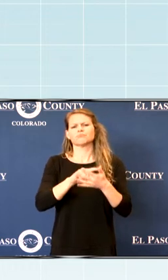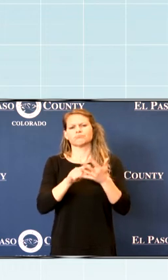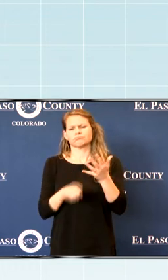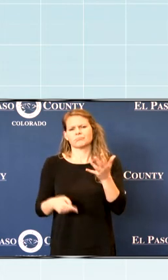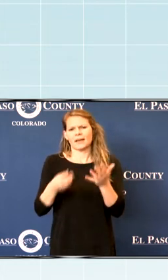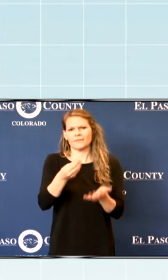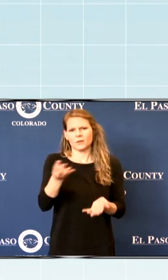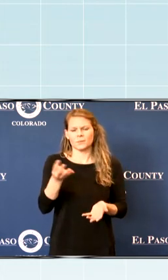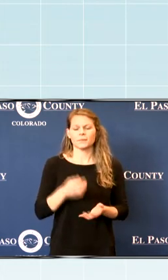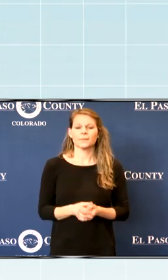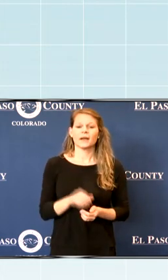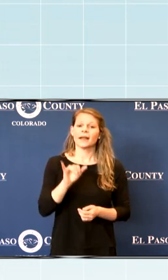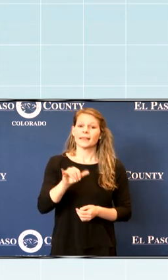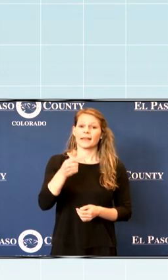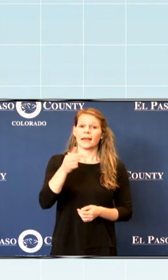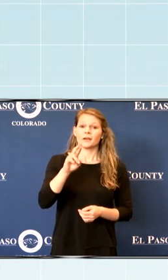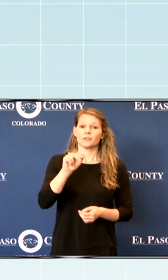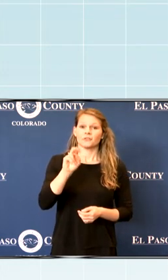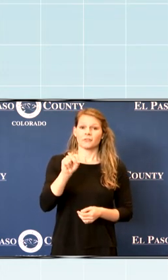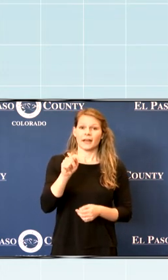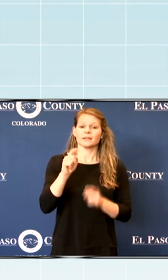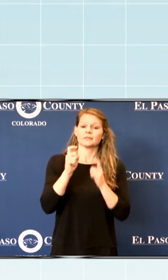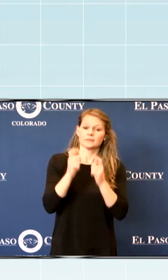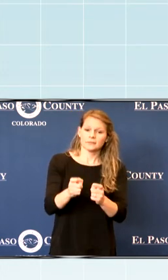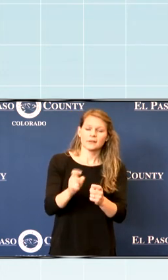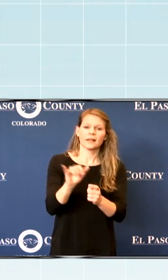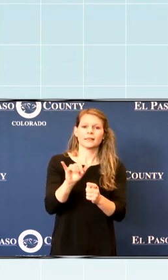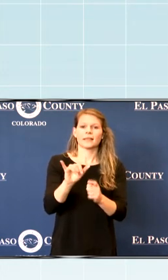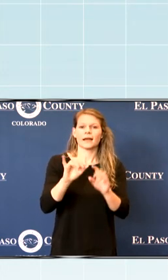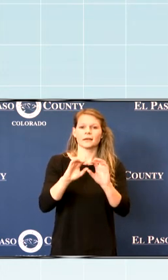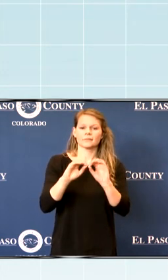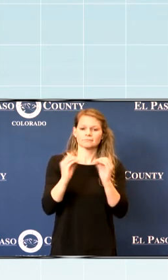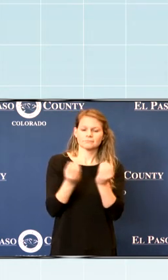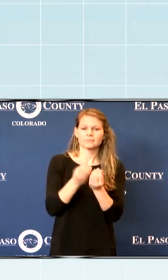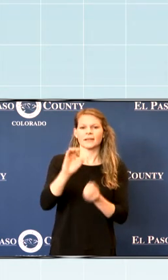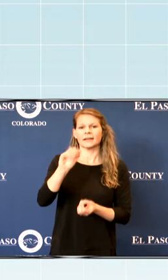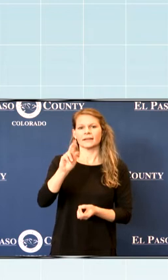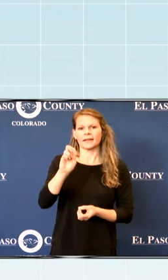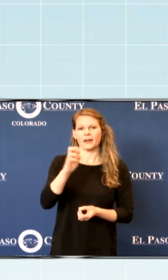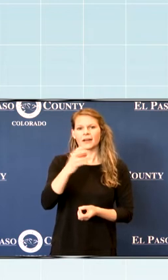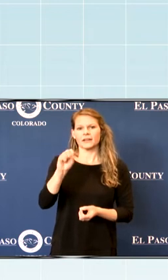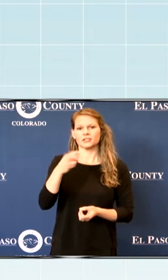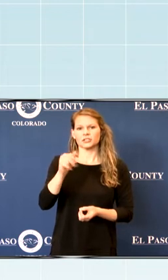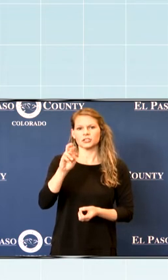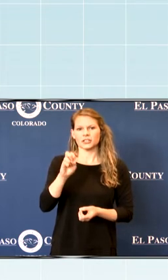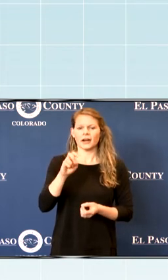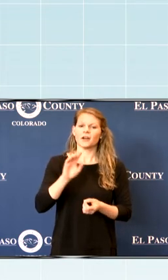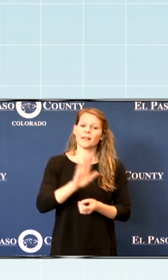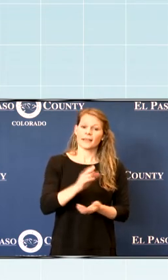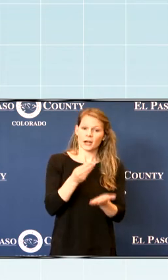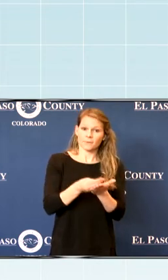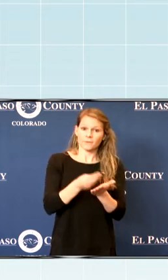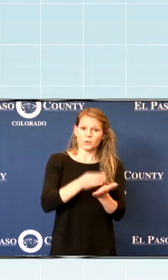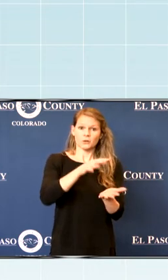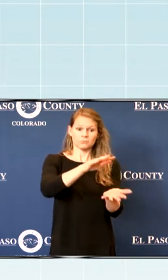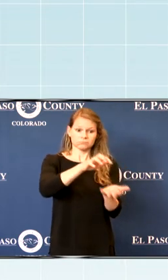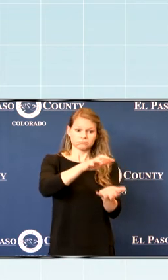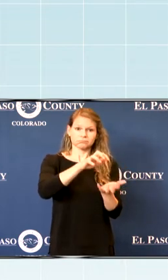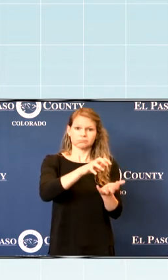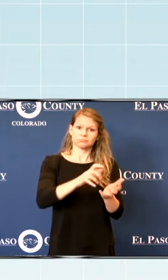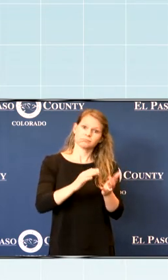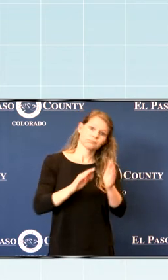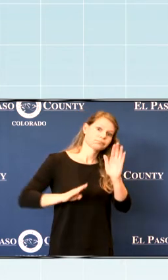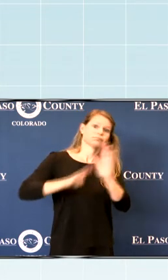With this grant, organizations like Care and Share will be able to bolster their food purchasing capacity and